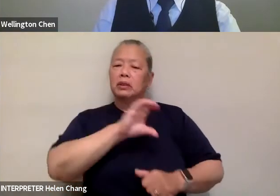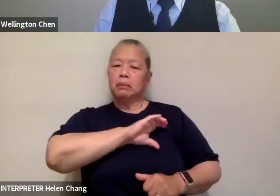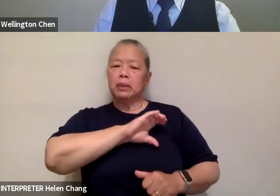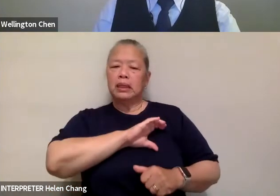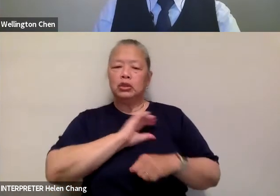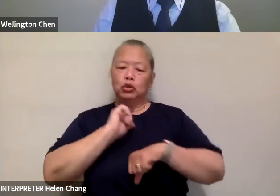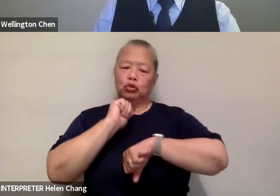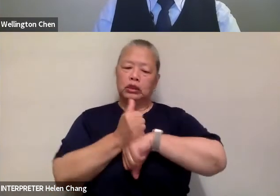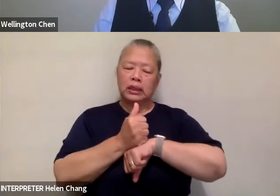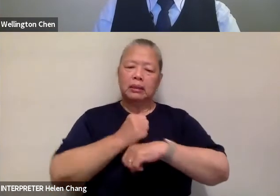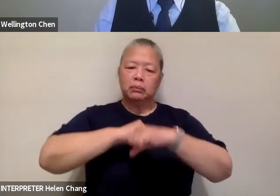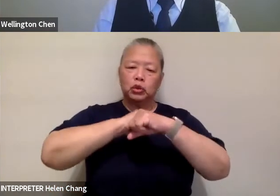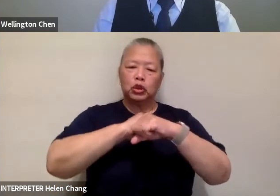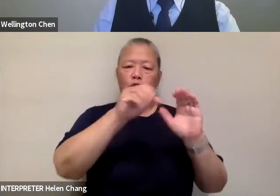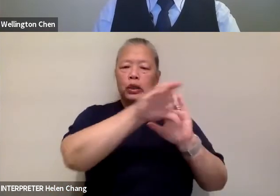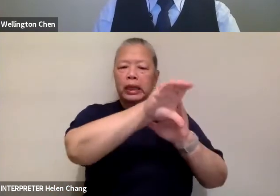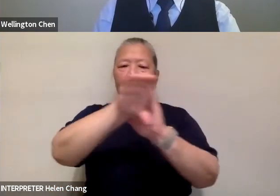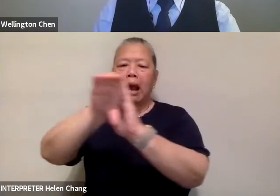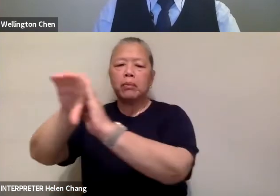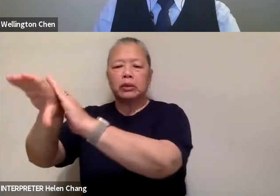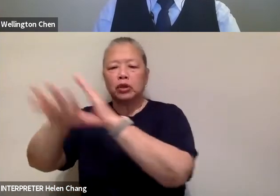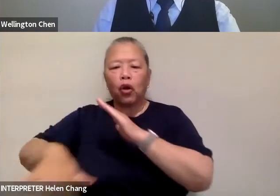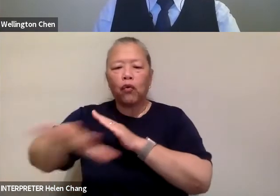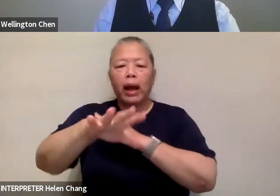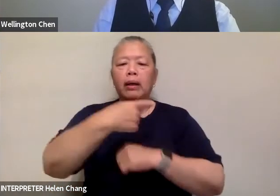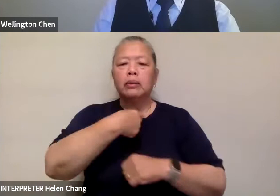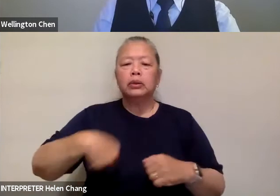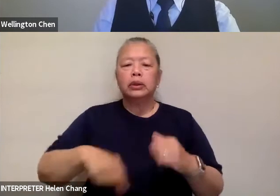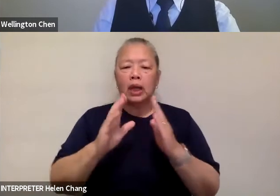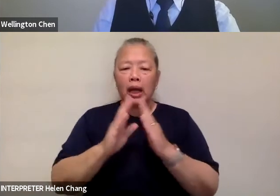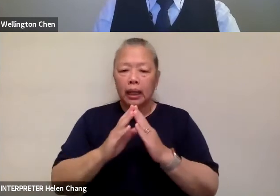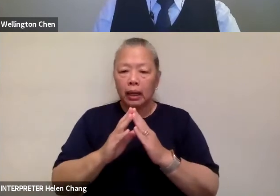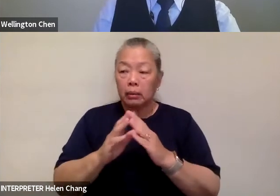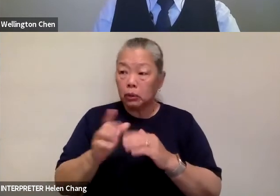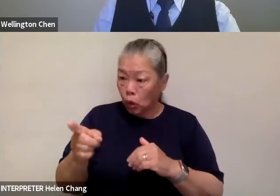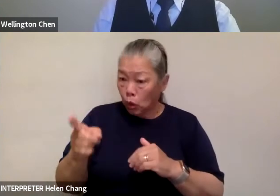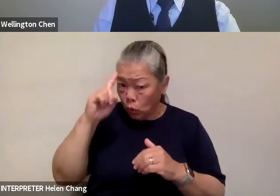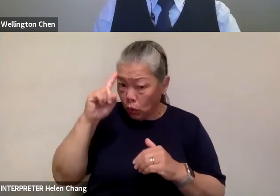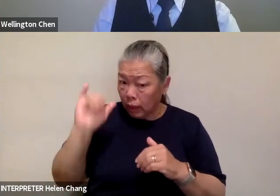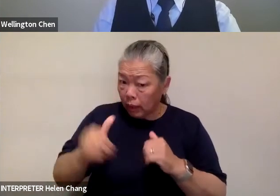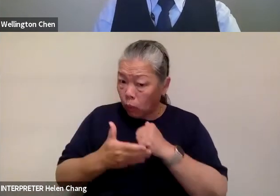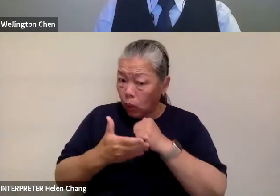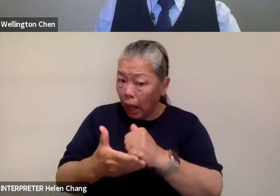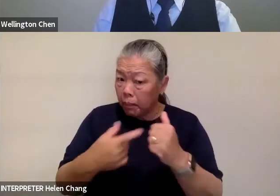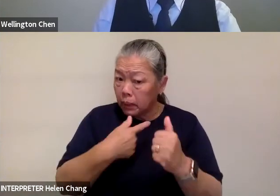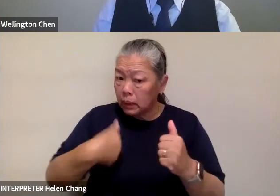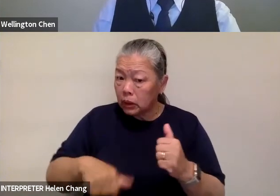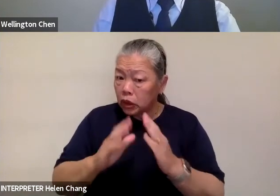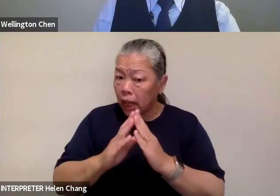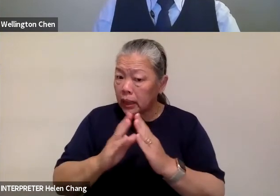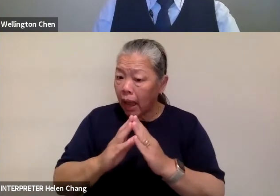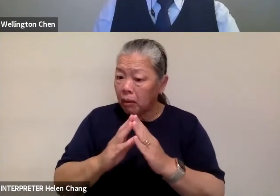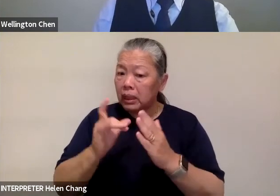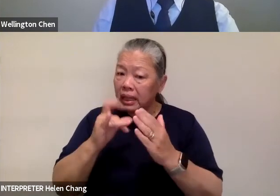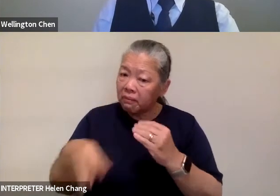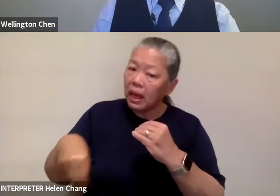Chinatown. Is this something that you think is going to help Chinatown, the addition of security